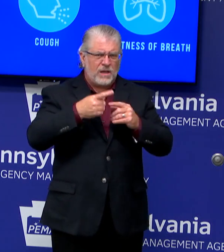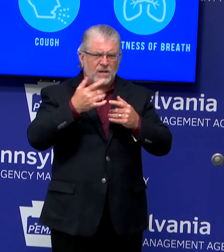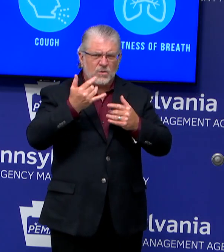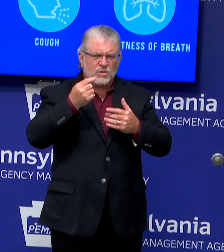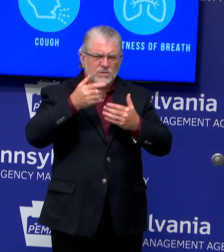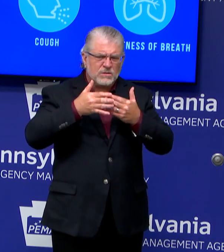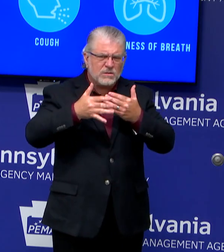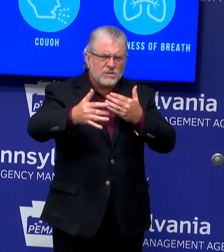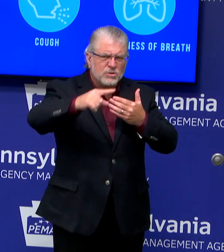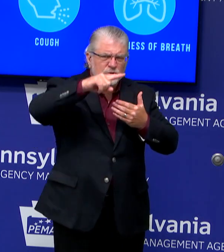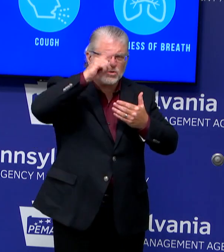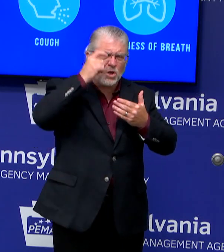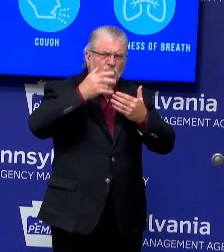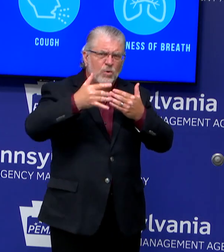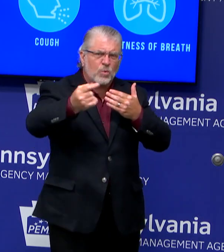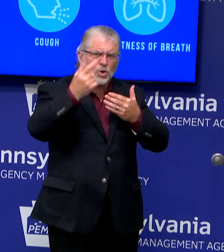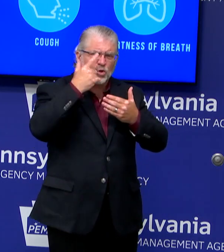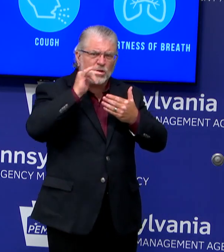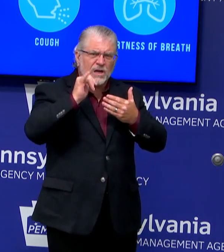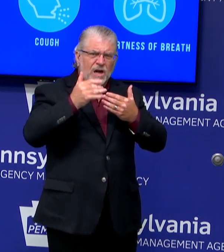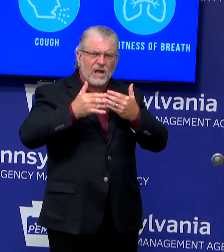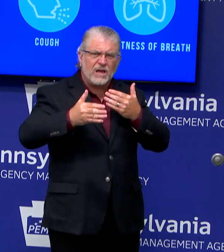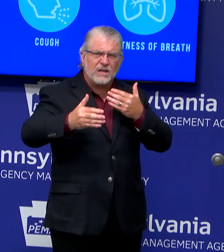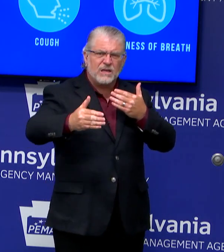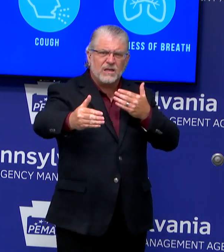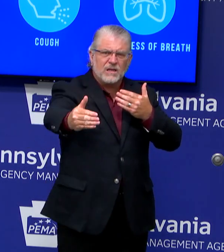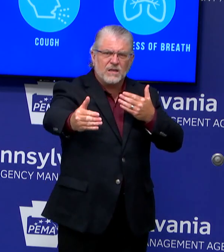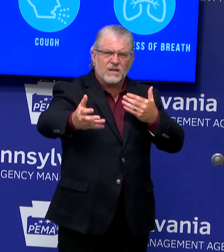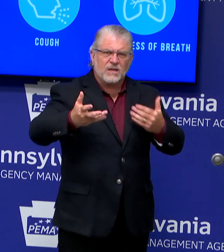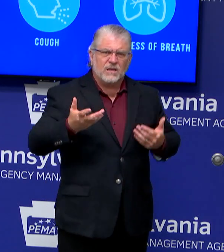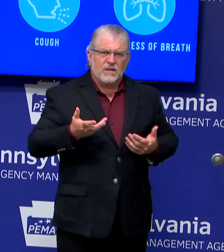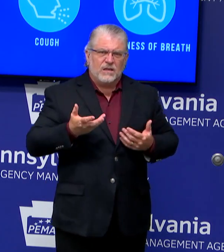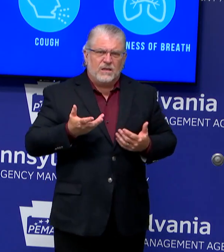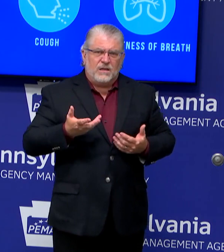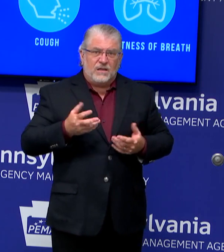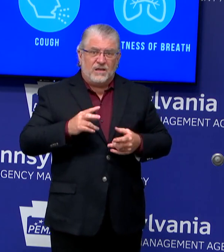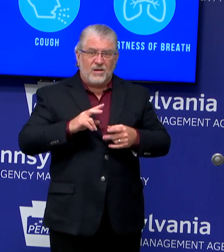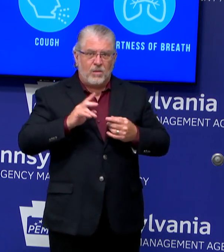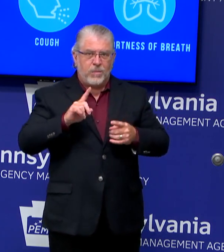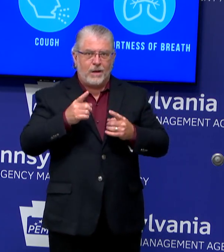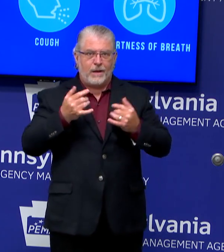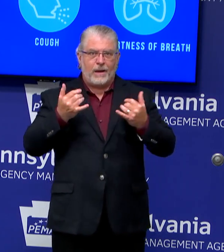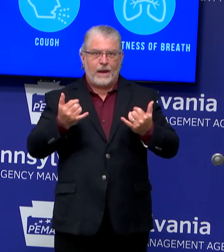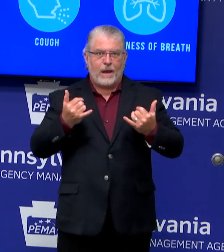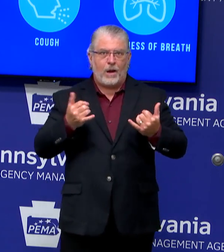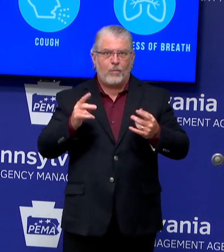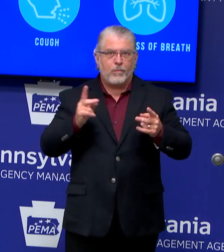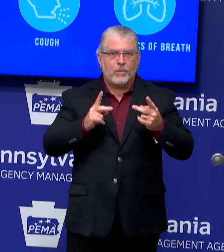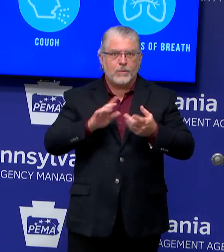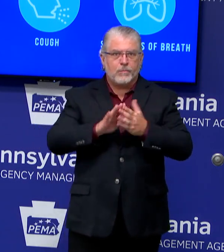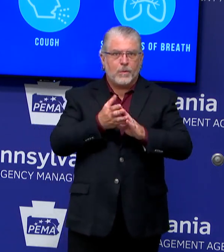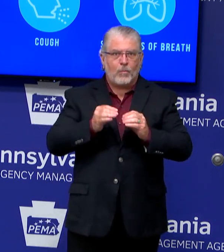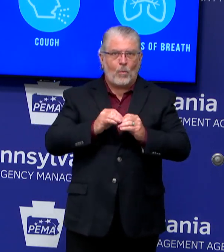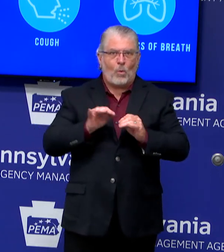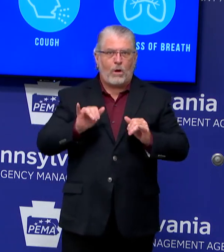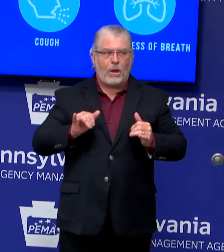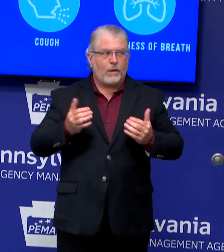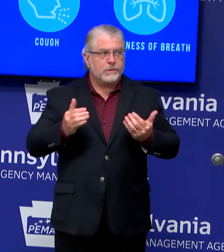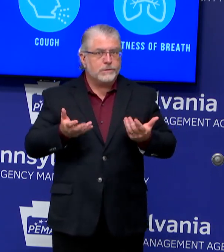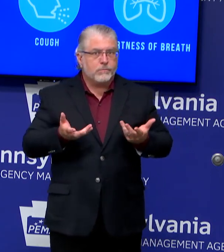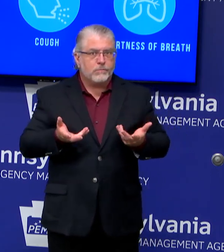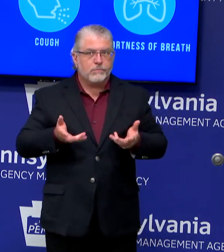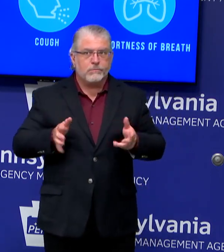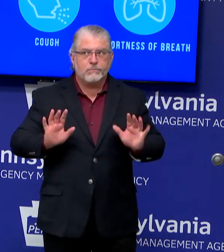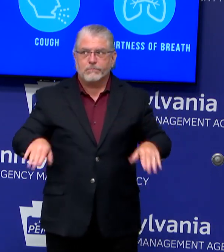complacency in light of everything that we've talked about today. Okay. Well, so we will always remain positive and optimistic